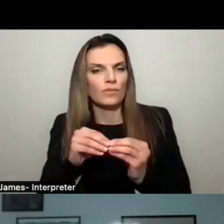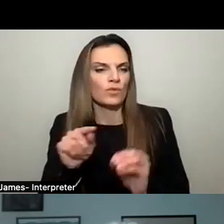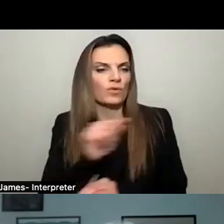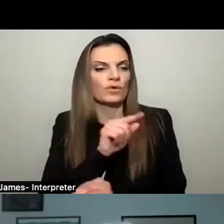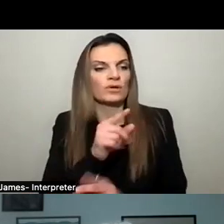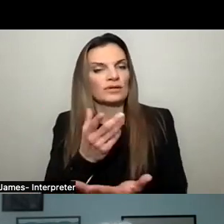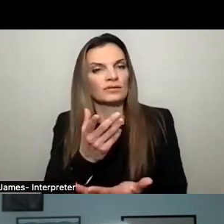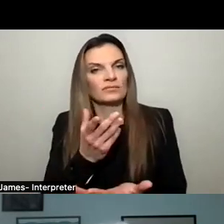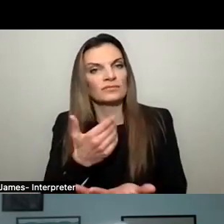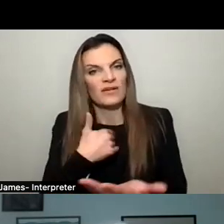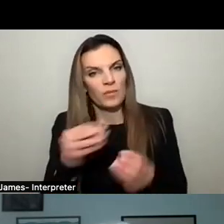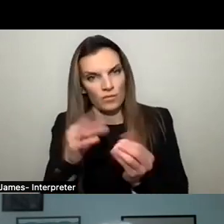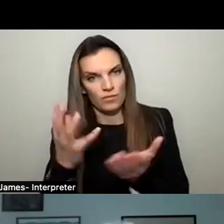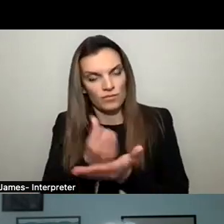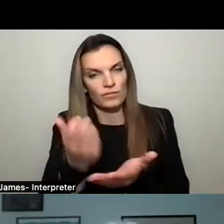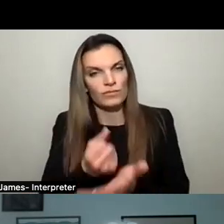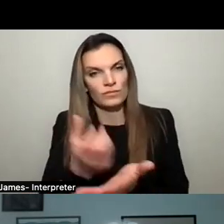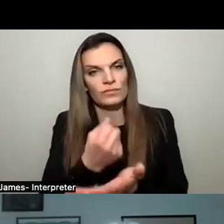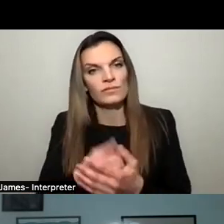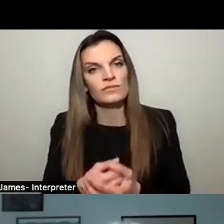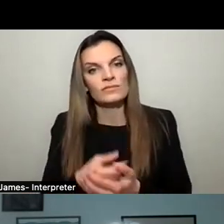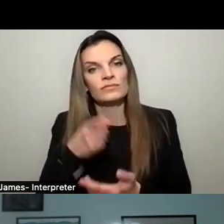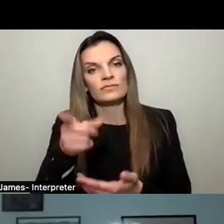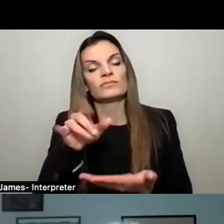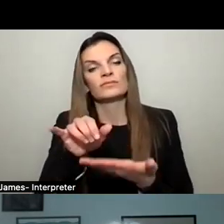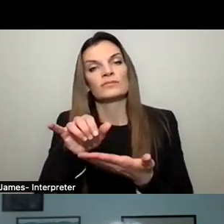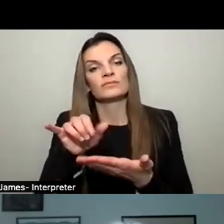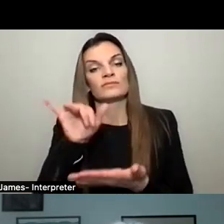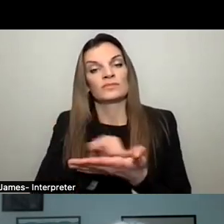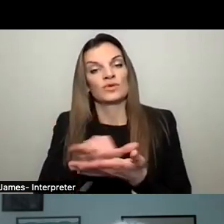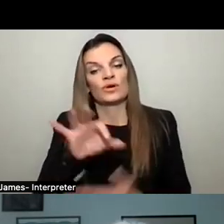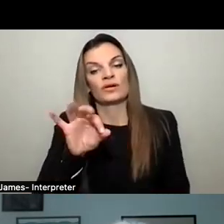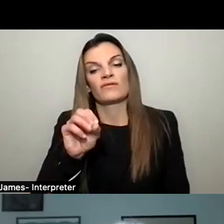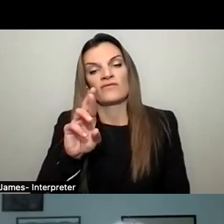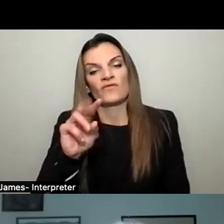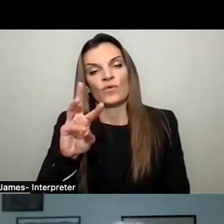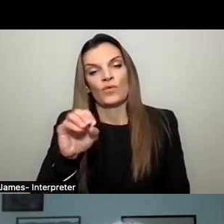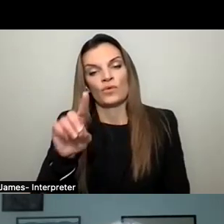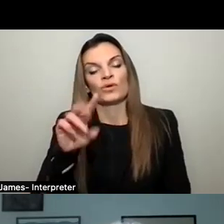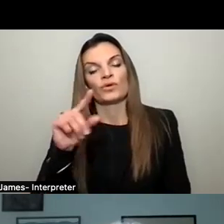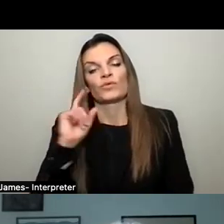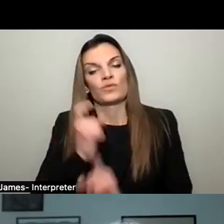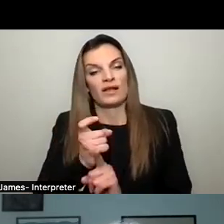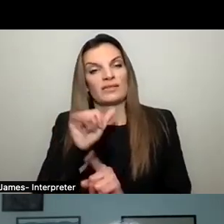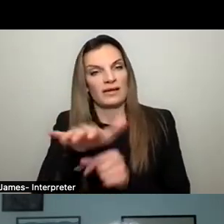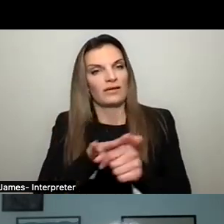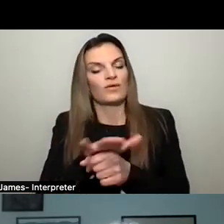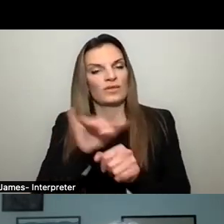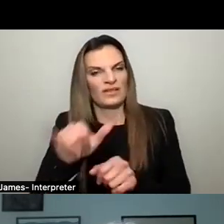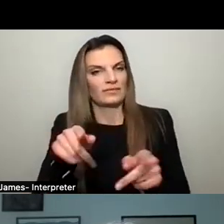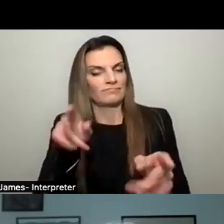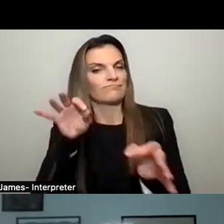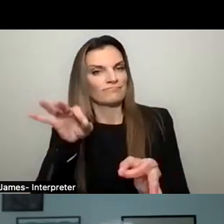do things there. And those, again, are in the New York Forward Grant area. So those are things that we're going to be looking at very